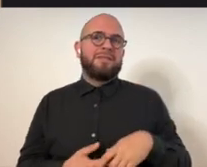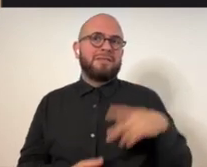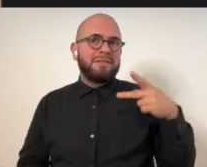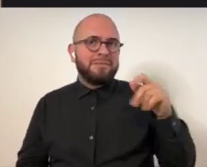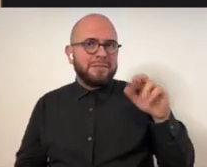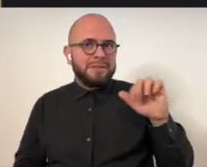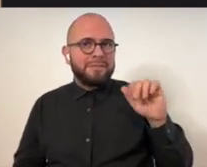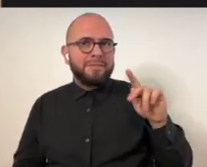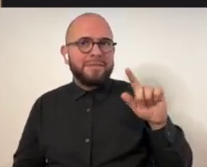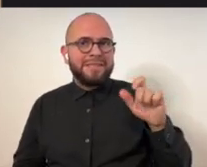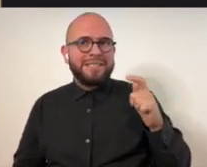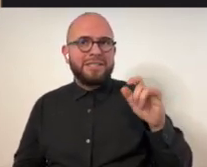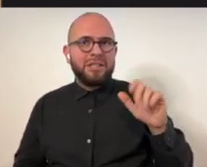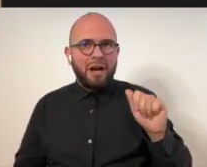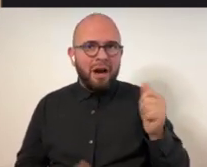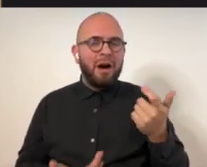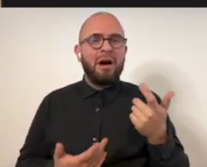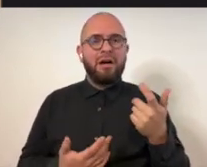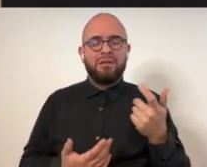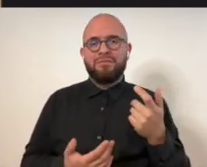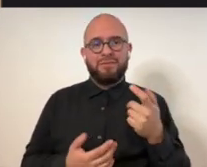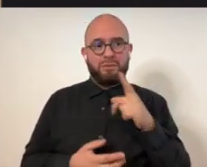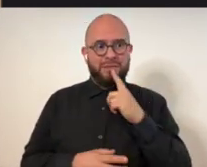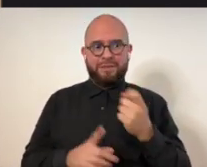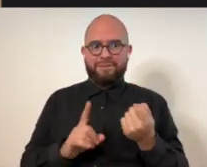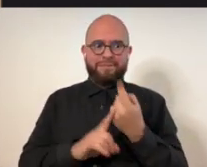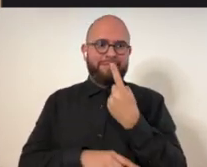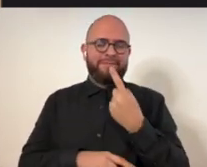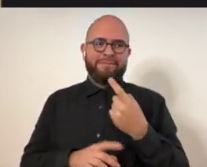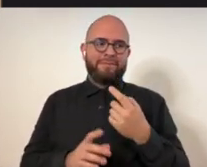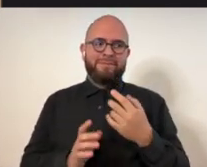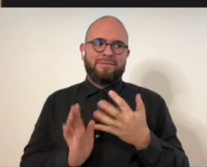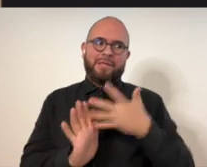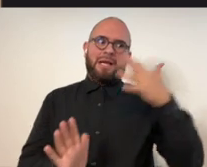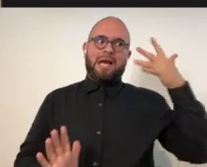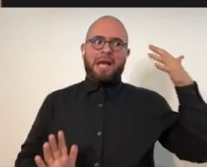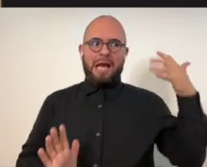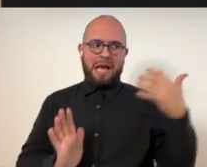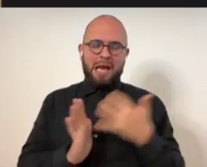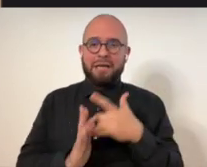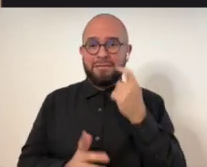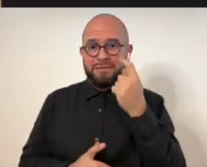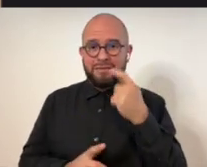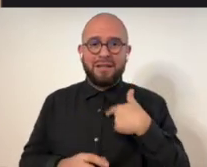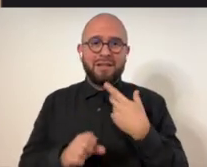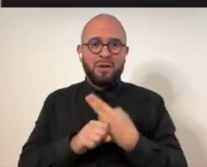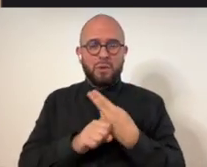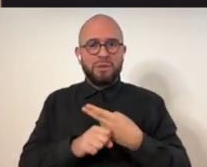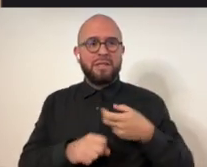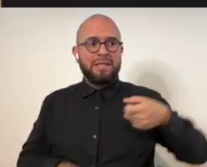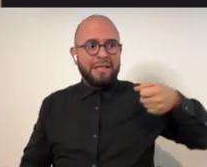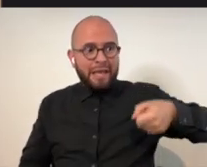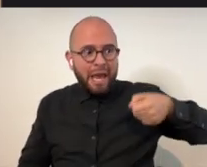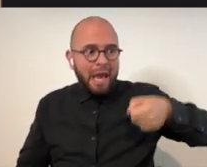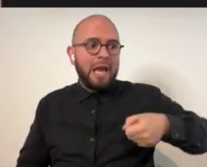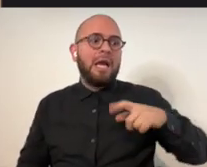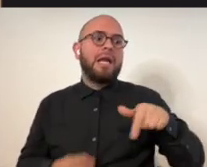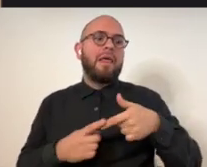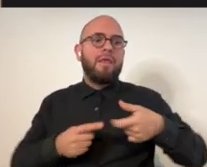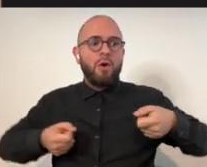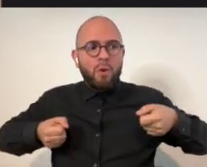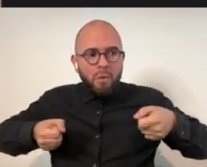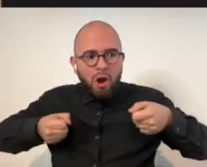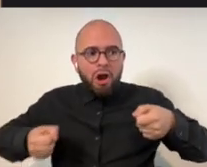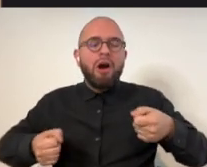It's one of the rare diseases. So I went from being ambulatory to using cane, using a